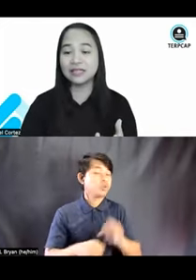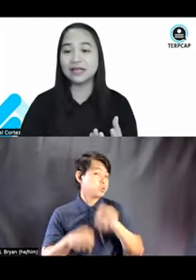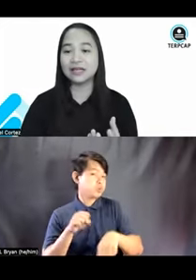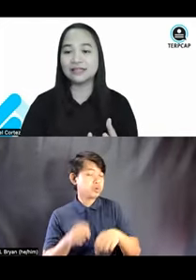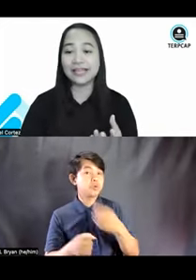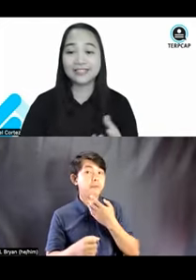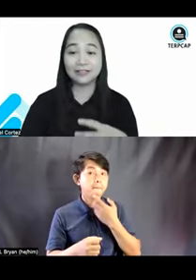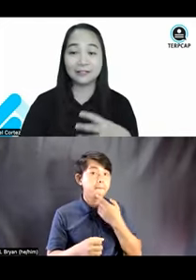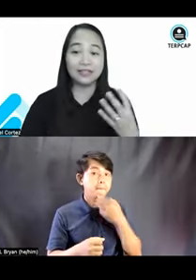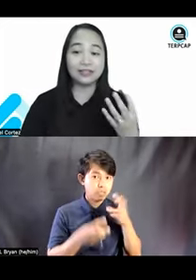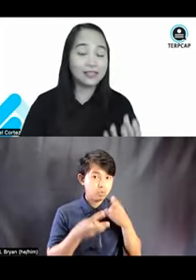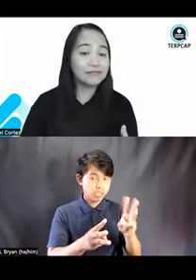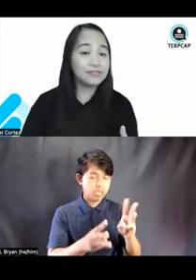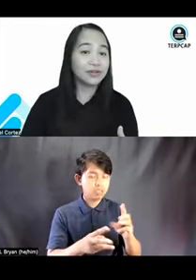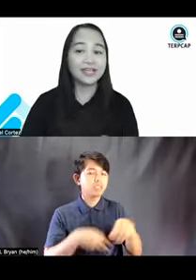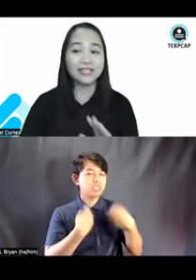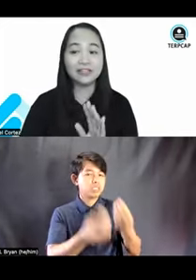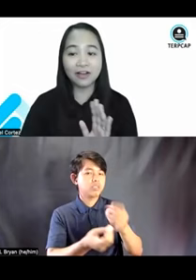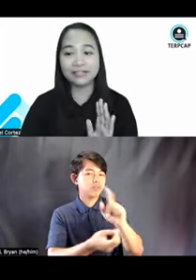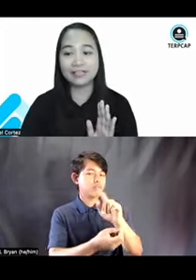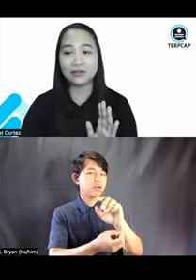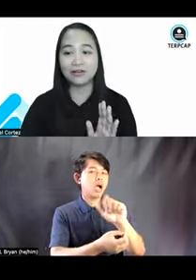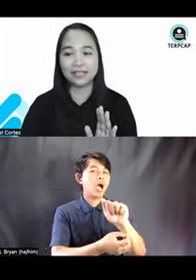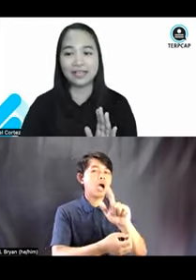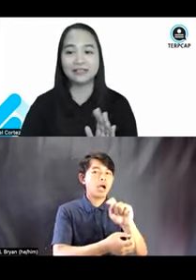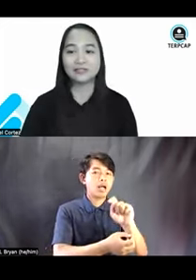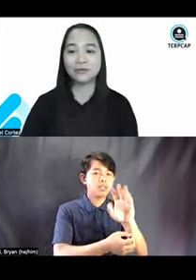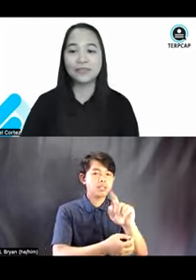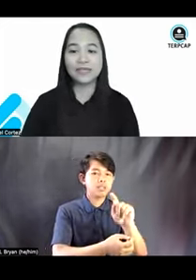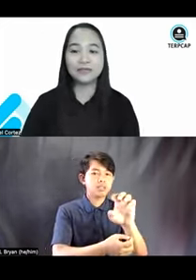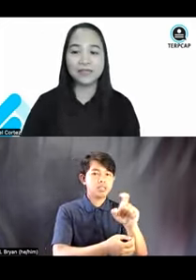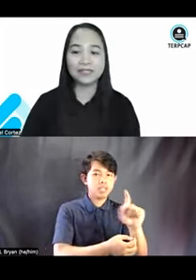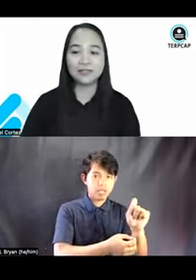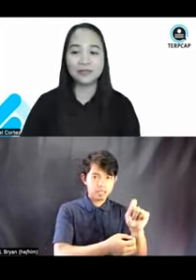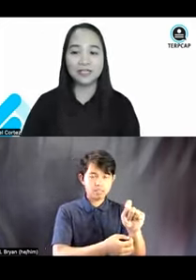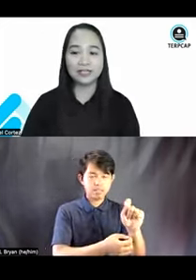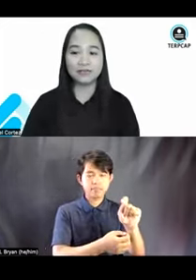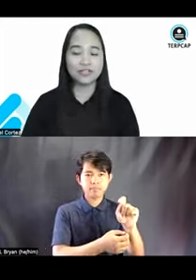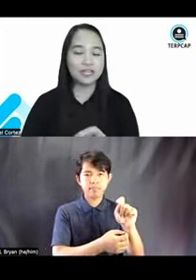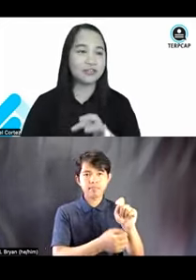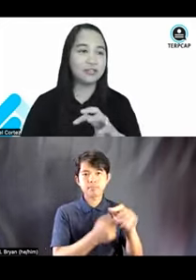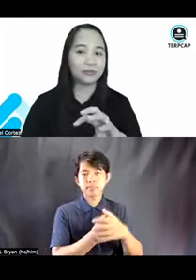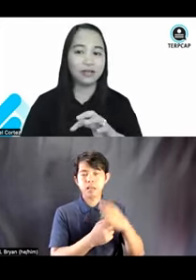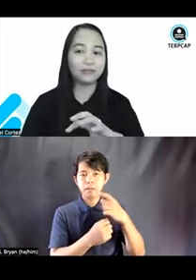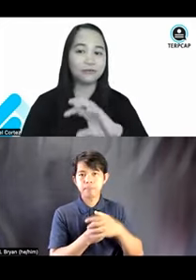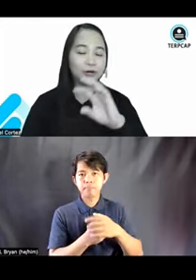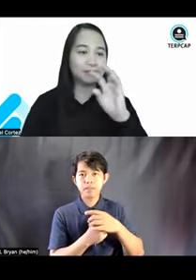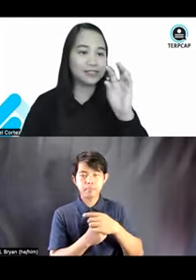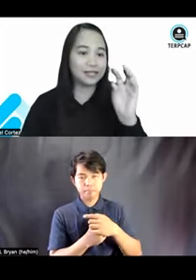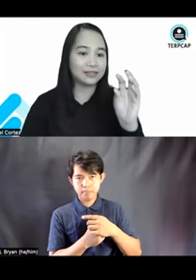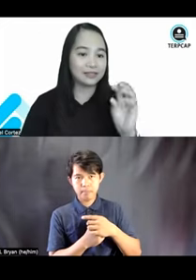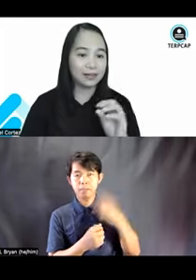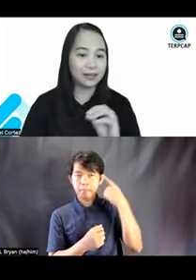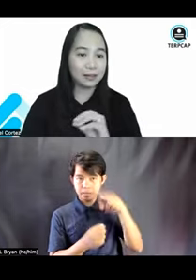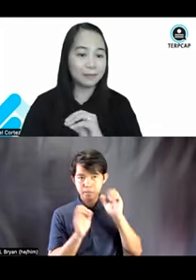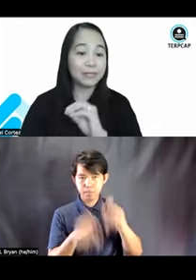text alternatives for any non-text content. So, it means, you know, it can be changed into other forms